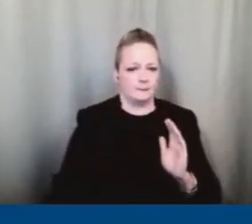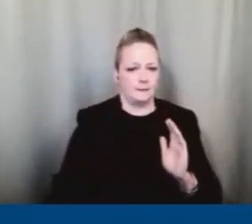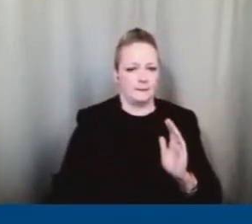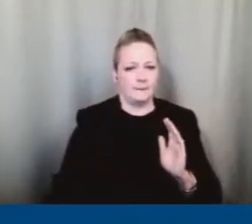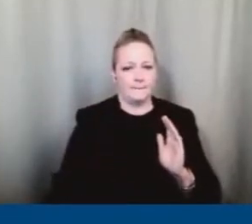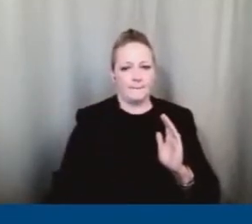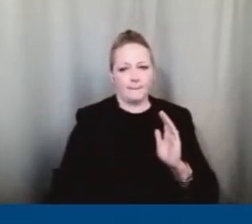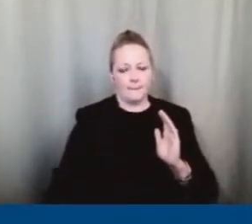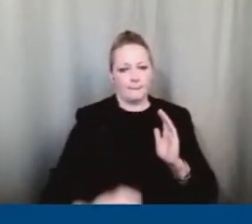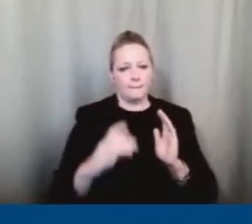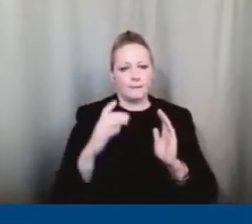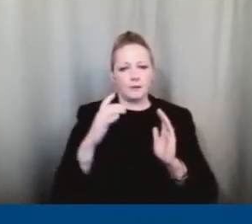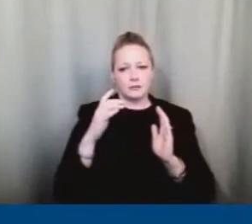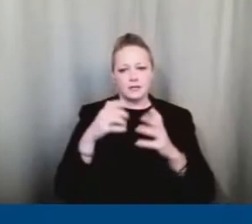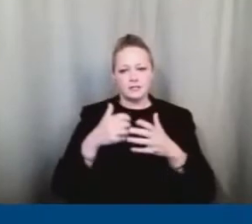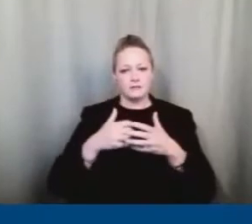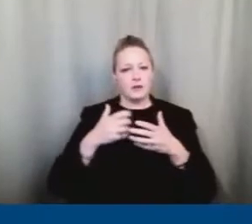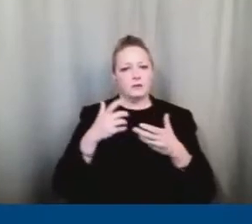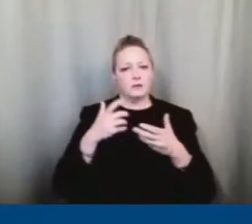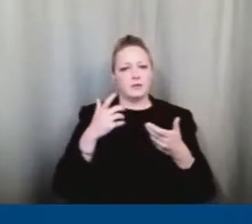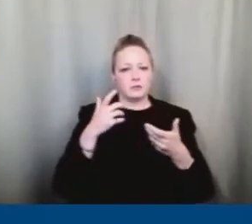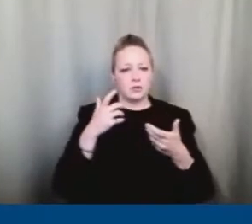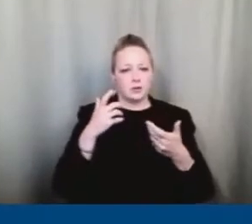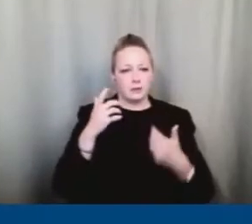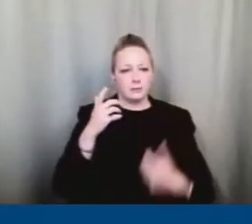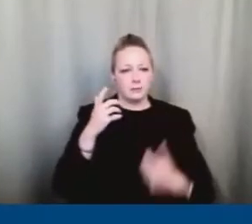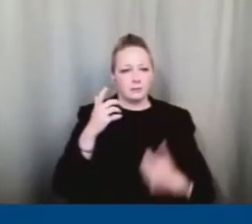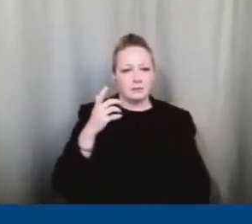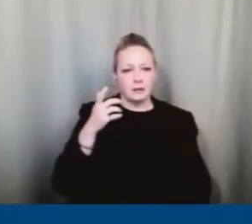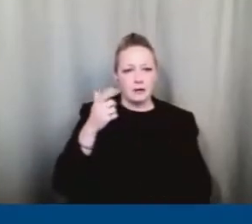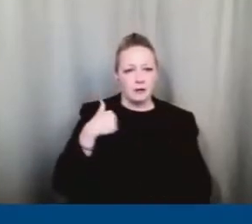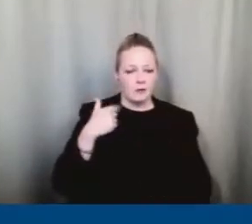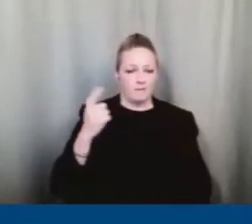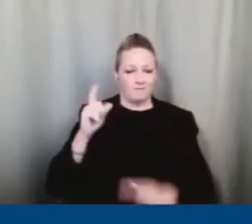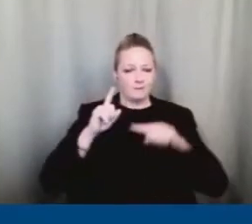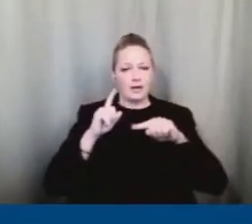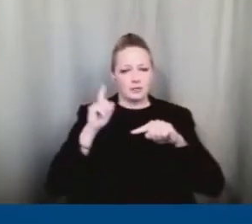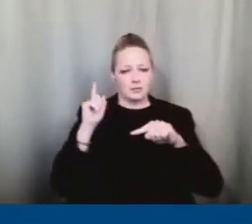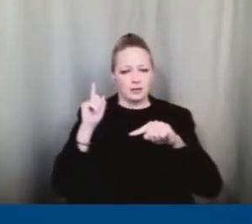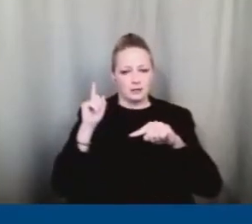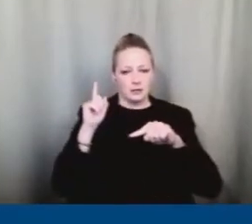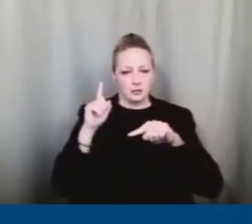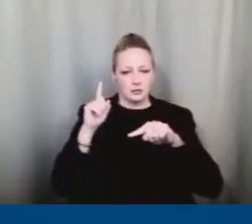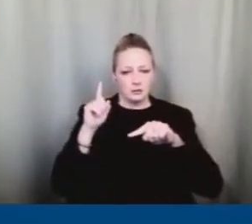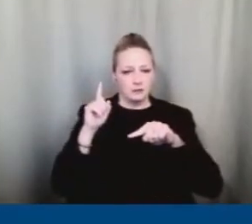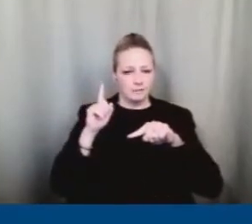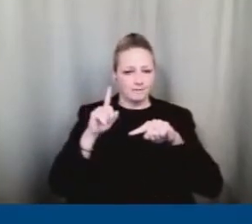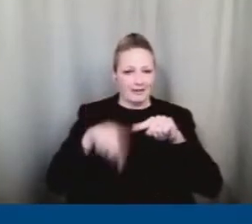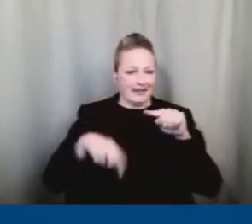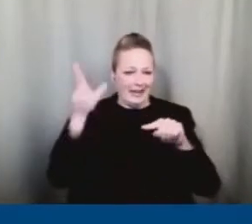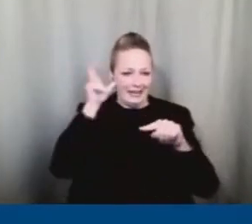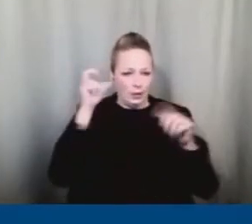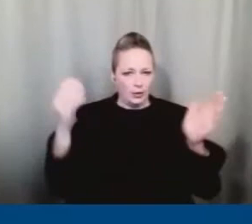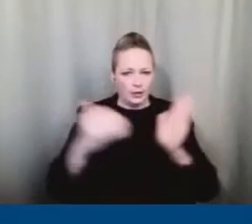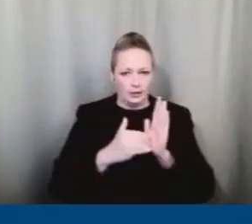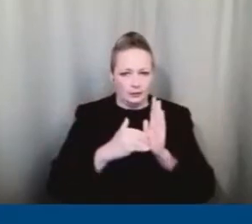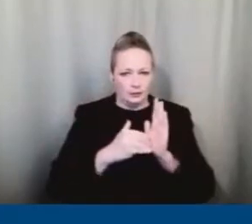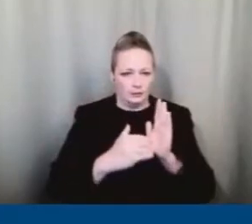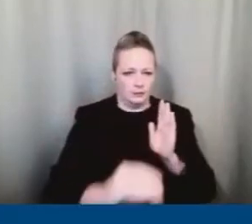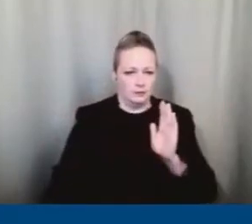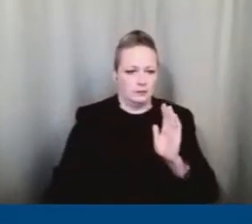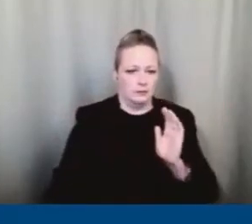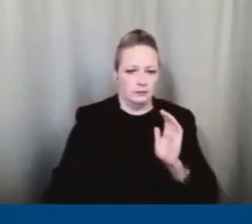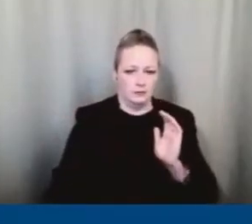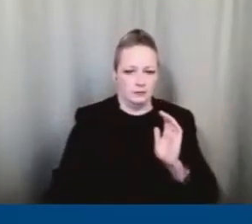But I ask you to remember the wisdom of the midwife. Breathe. And then